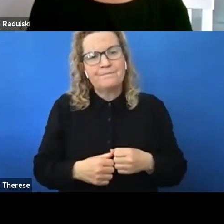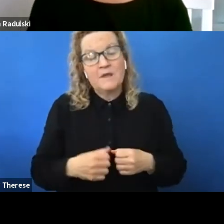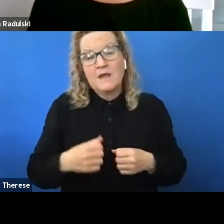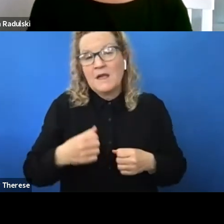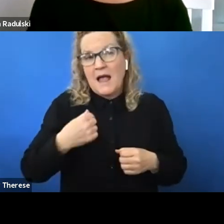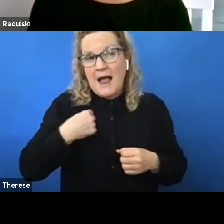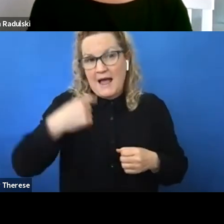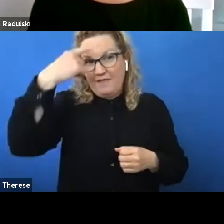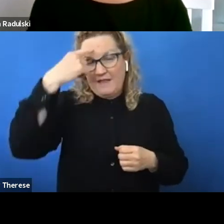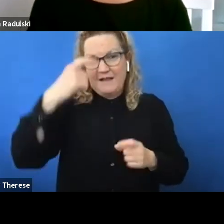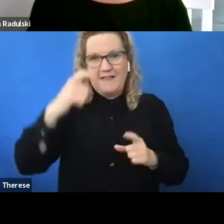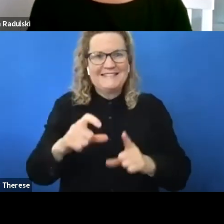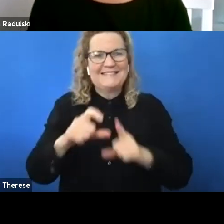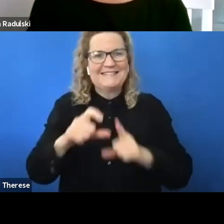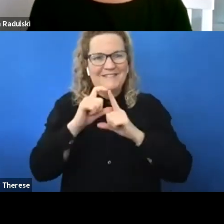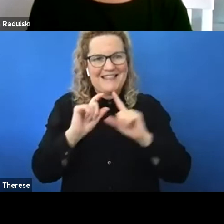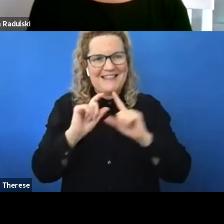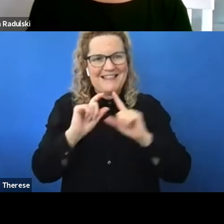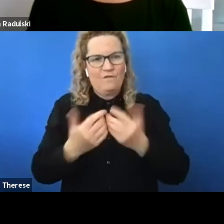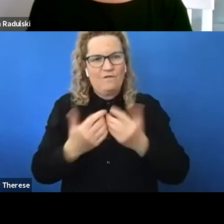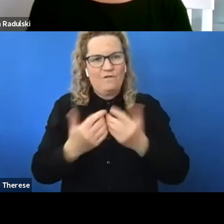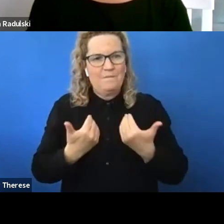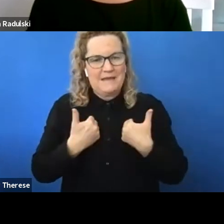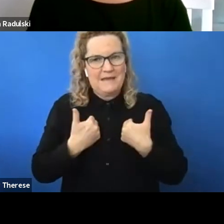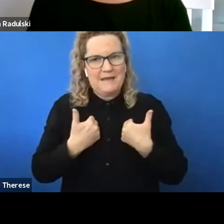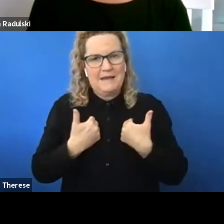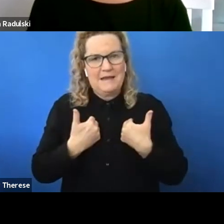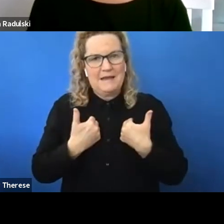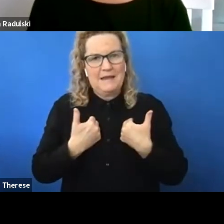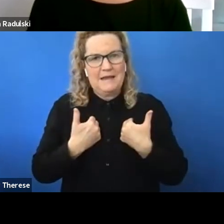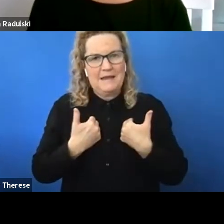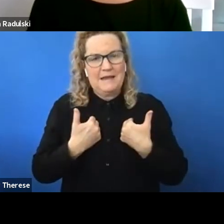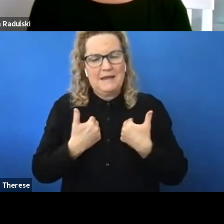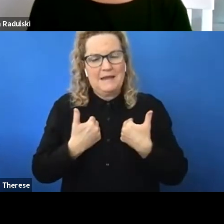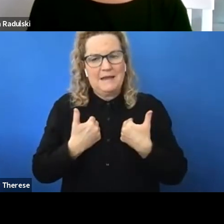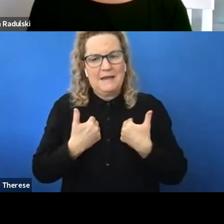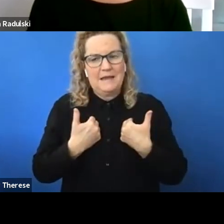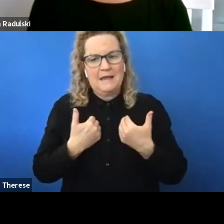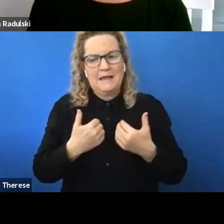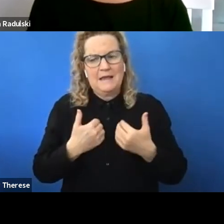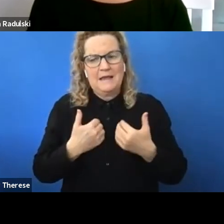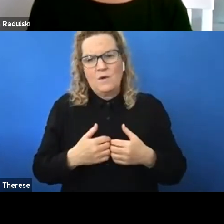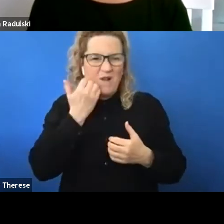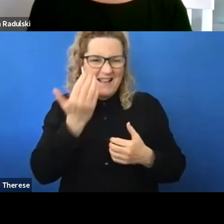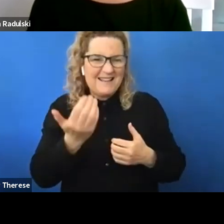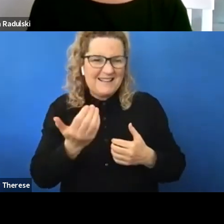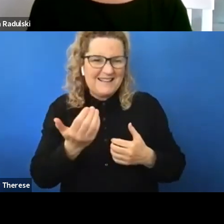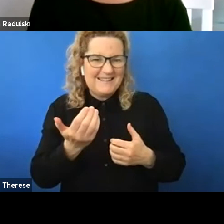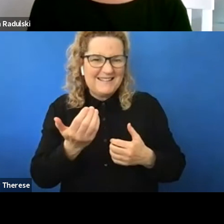part for me has always been um the deadlines i suppose